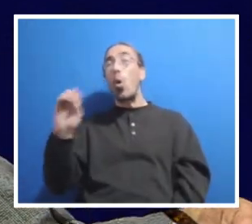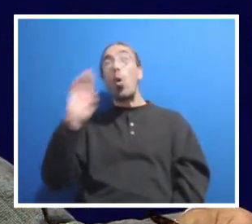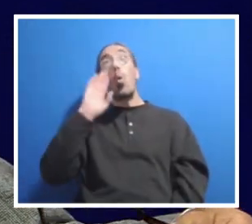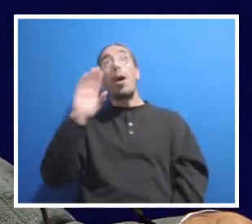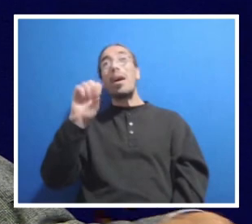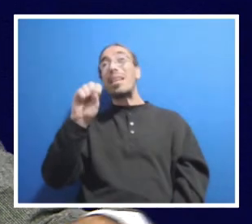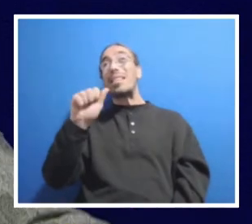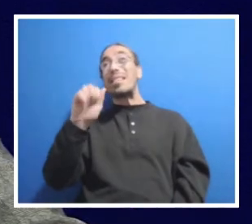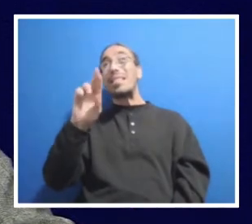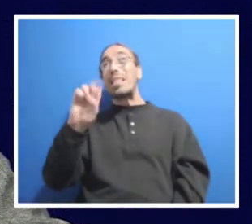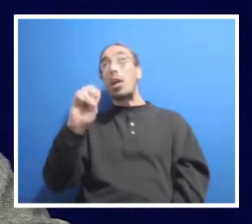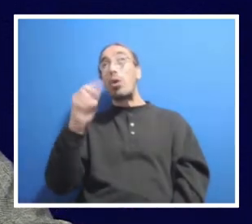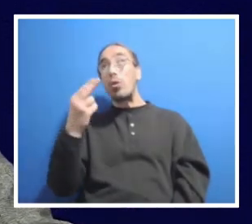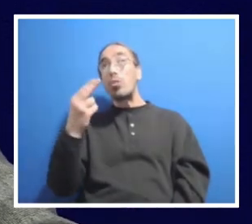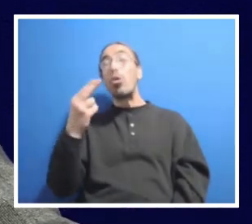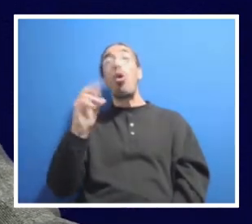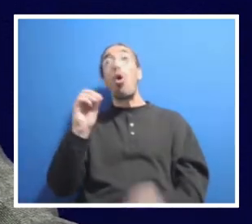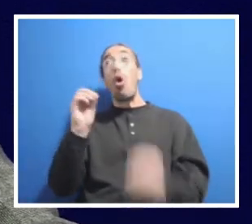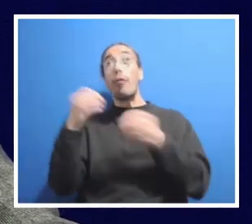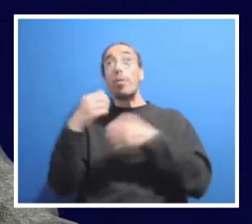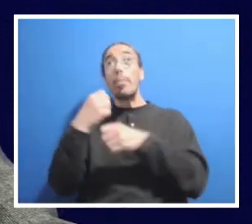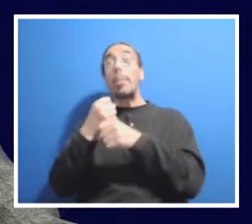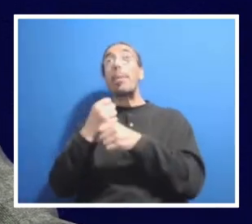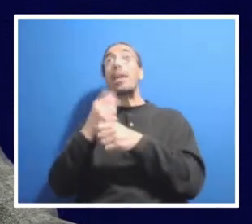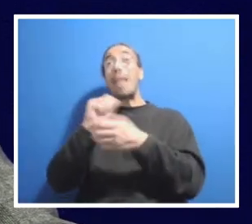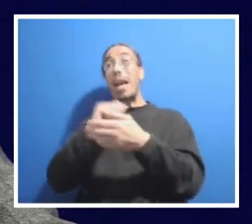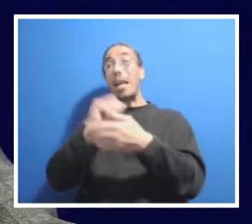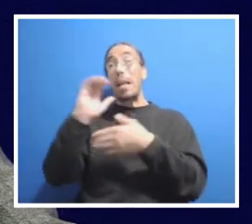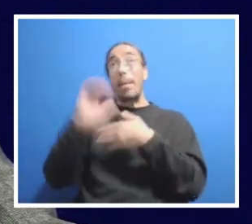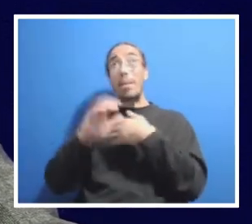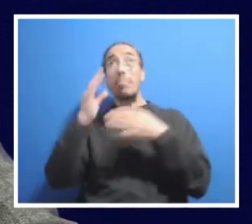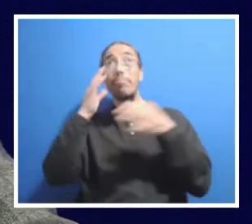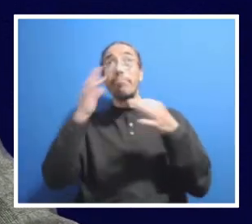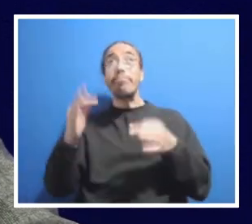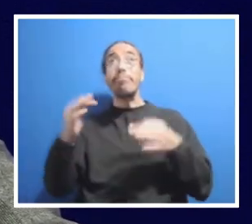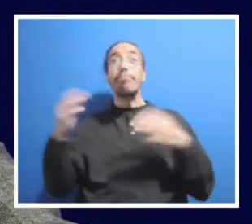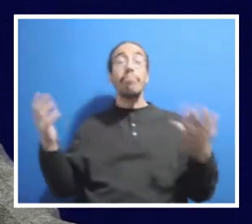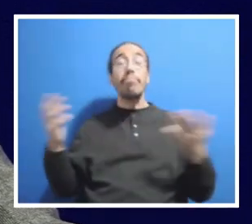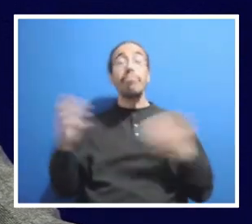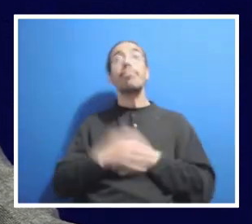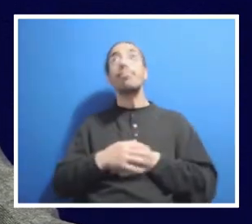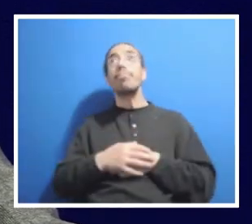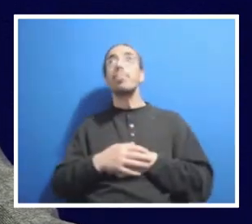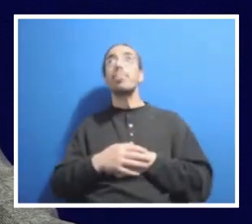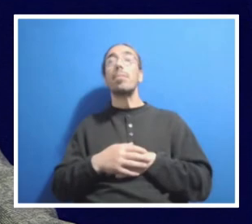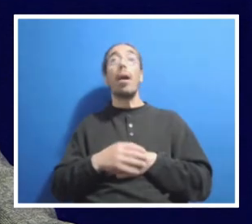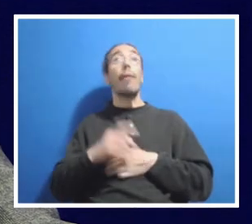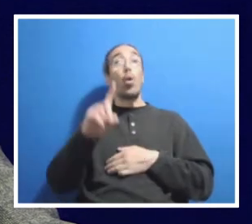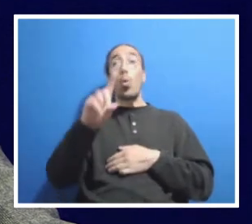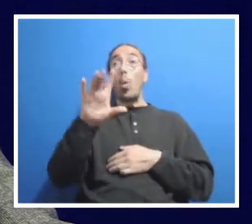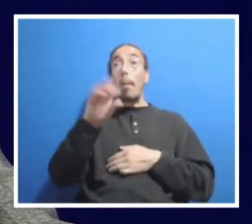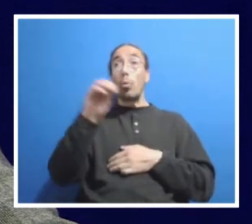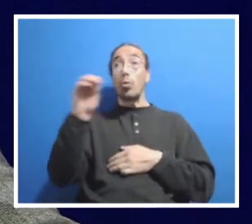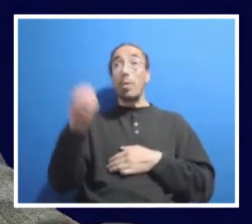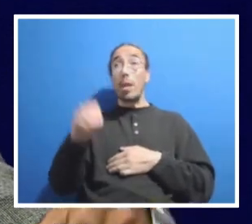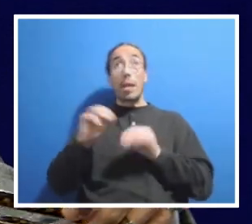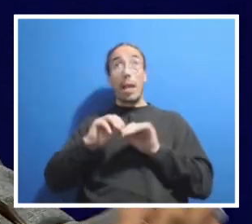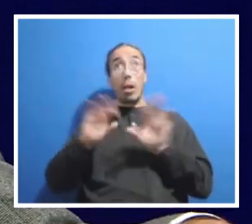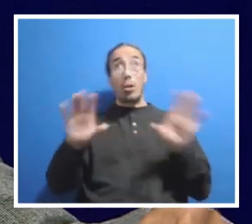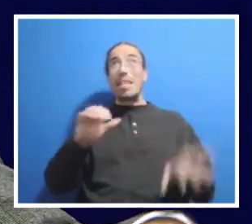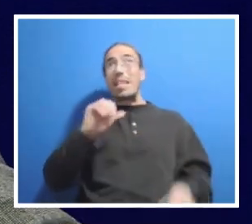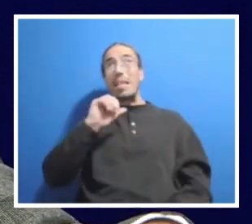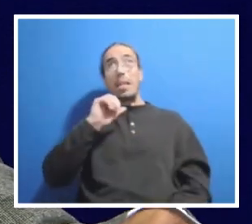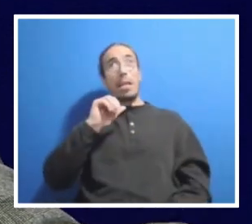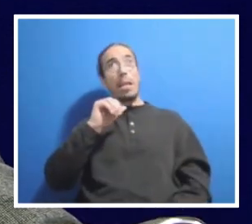making academic decisions? So, I can tell you with 100% clarity that there was not a